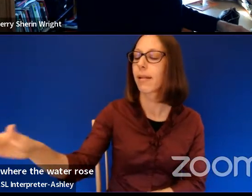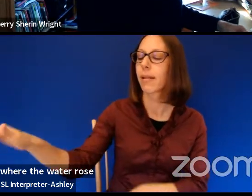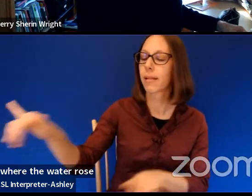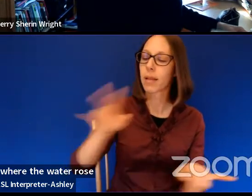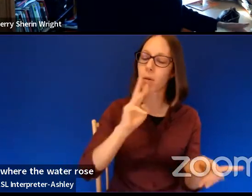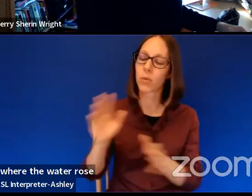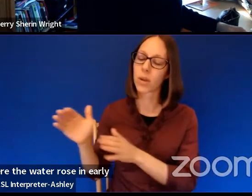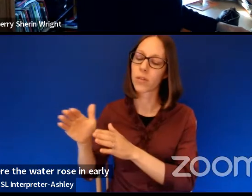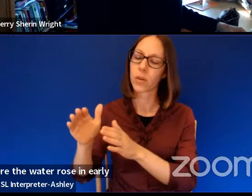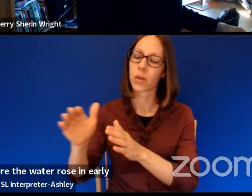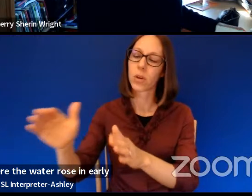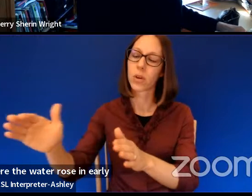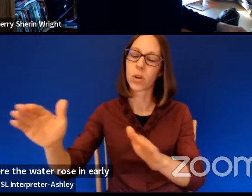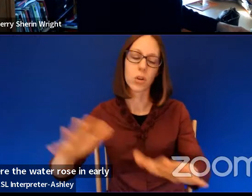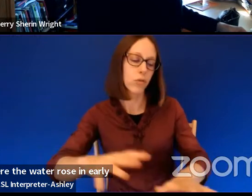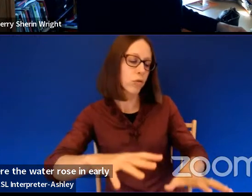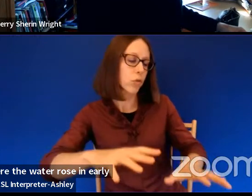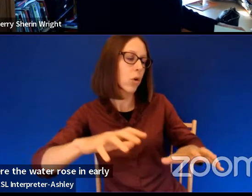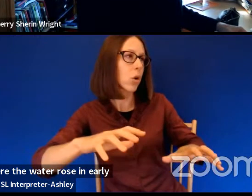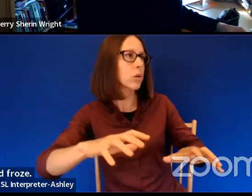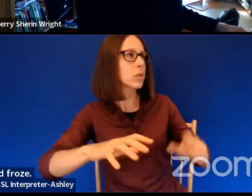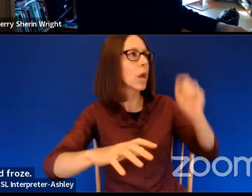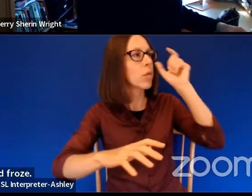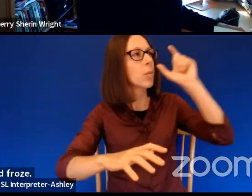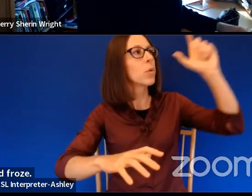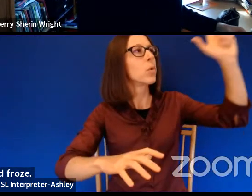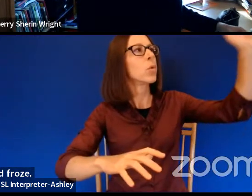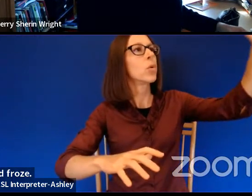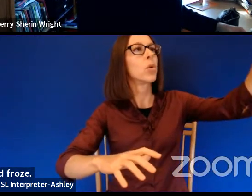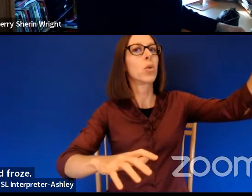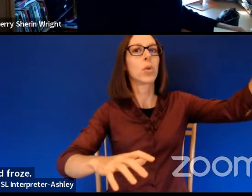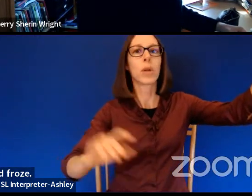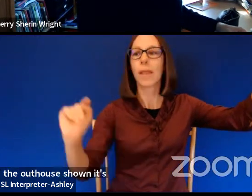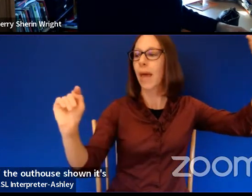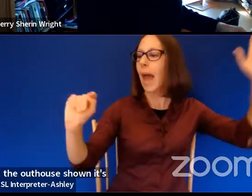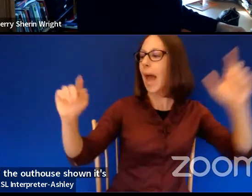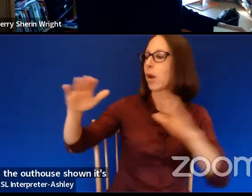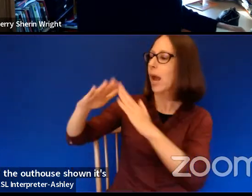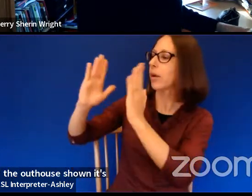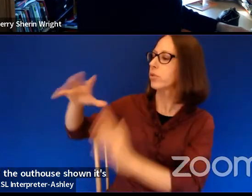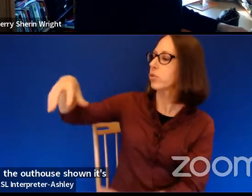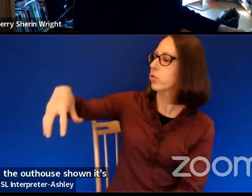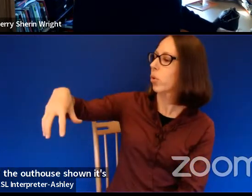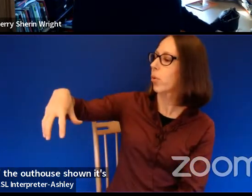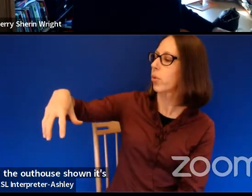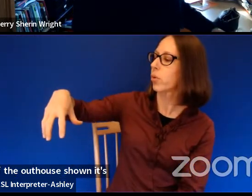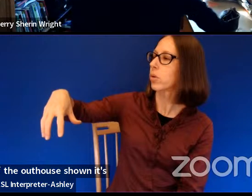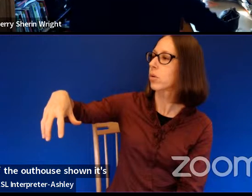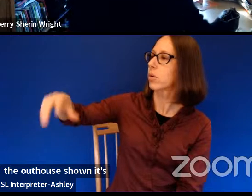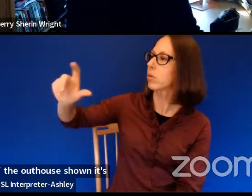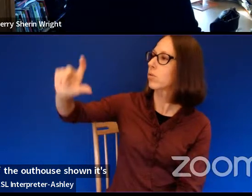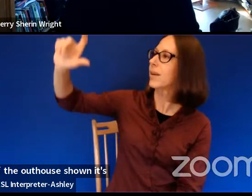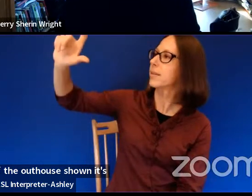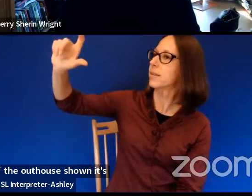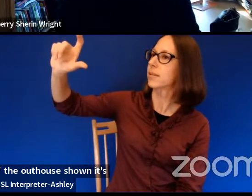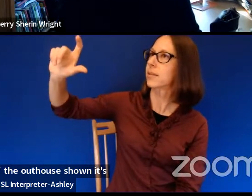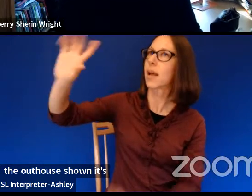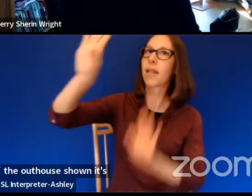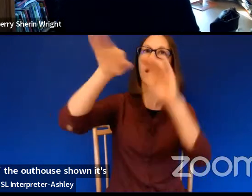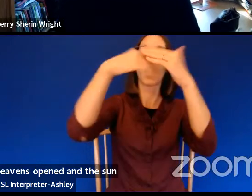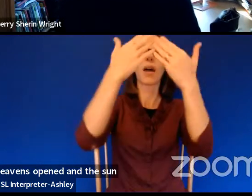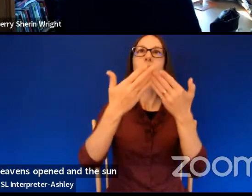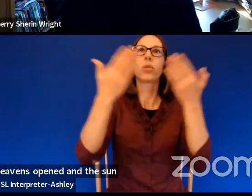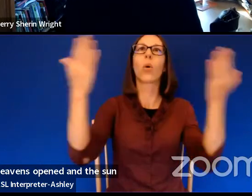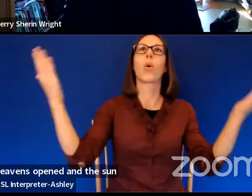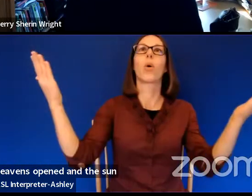winter. Where the moon of the outhouse shone its crescent welcome. Where the heavens opened and the sun wouldn't quit. Past